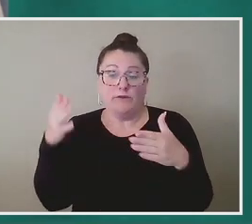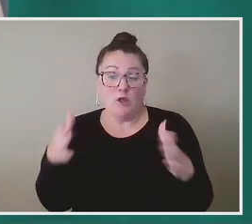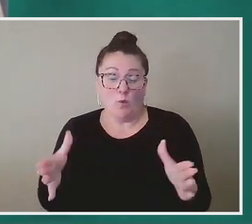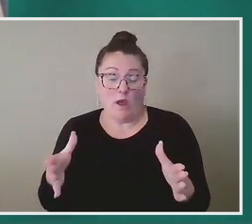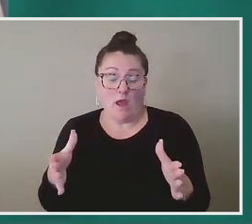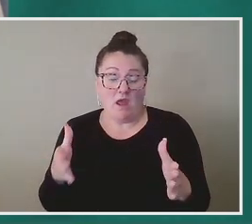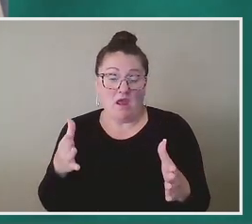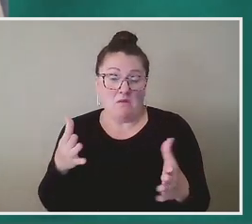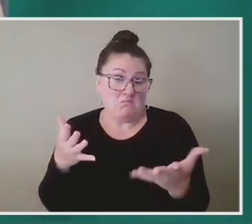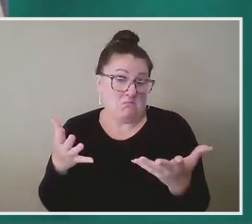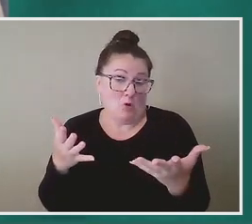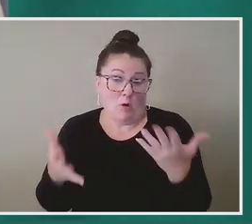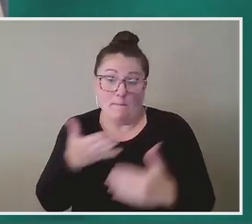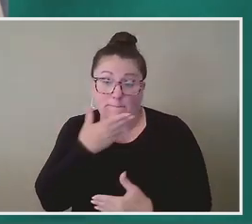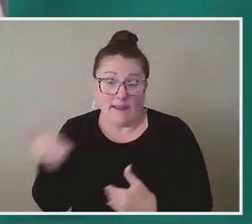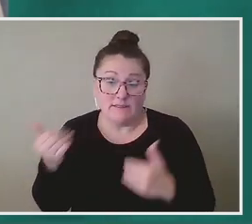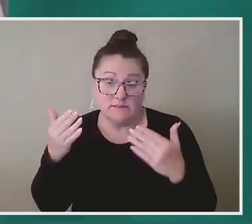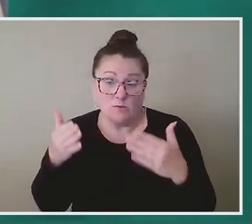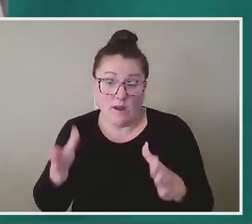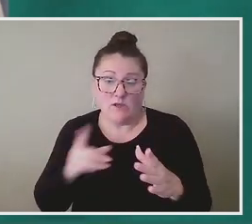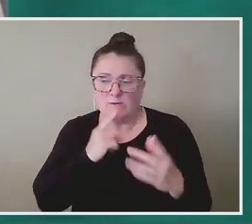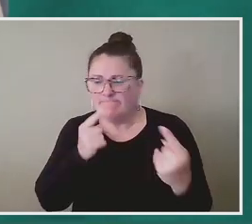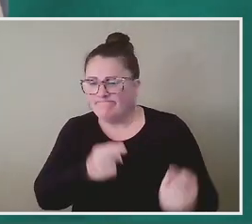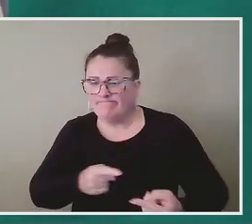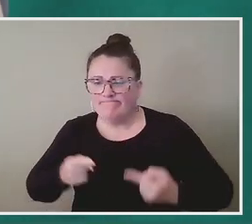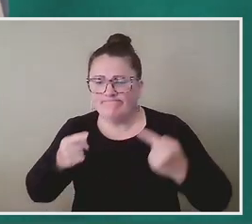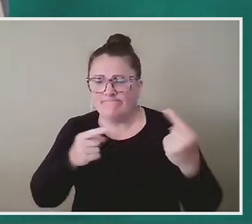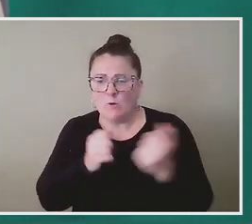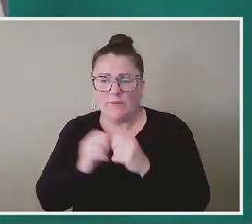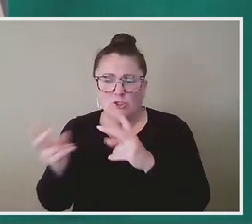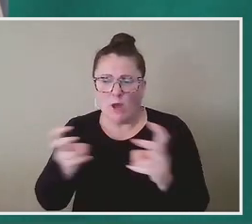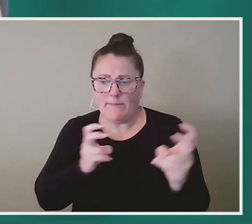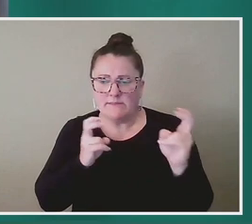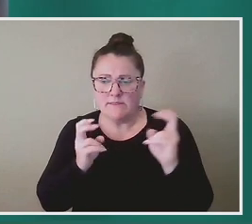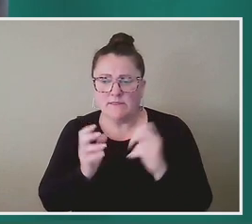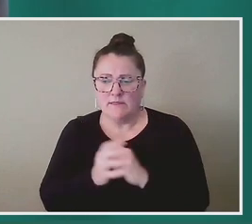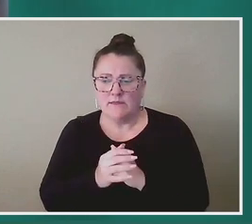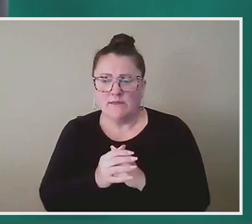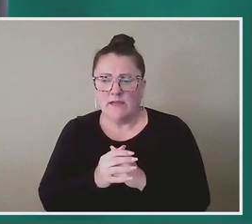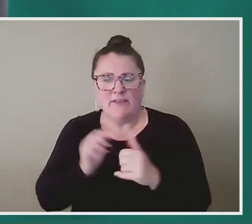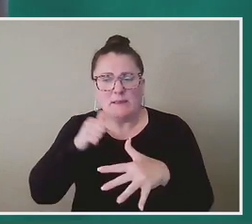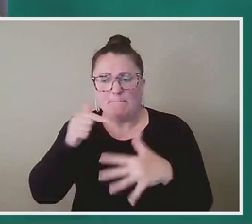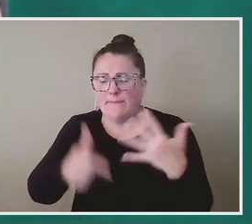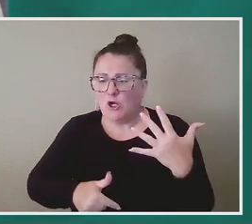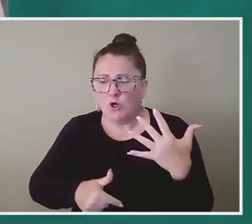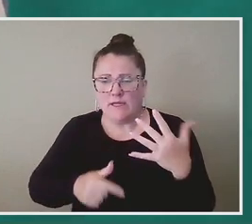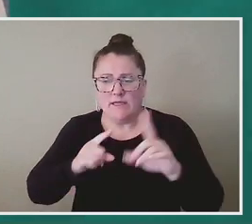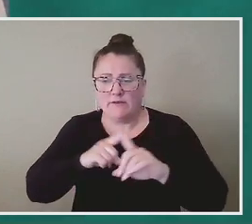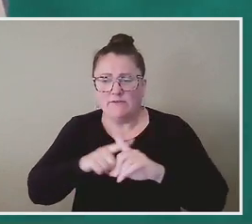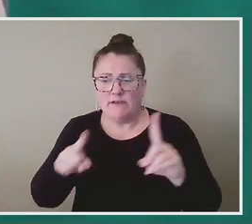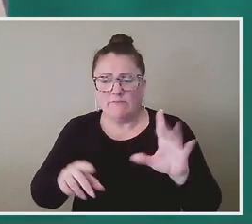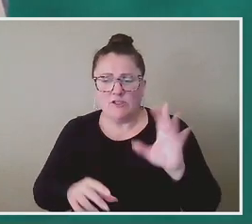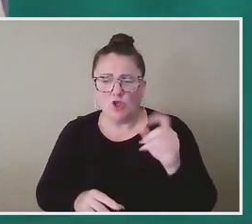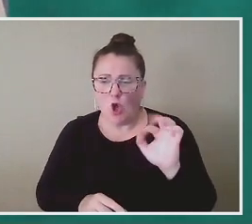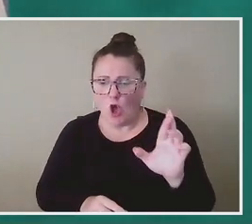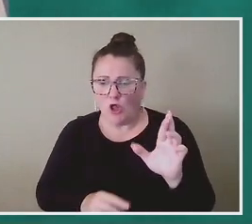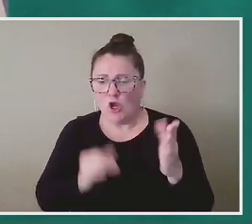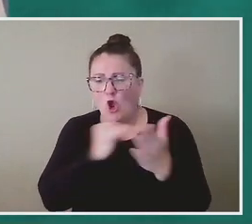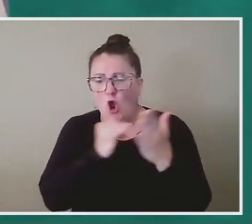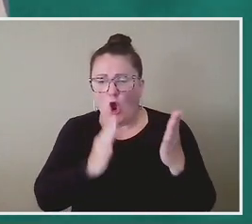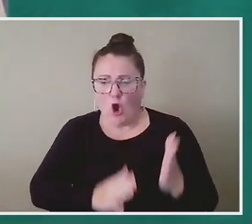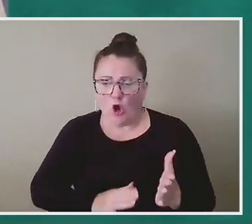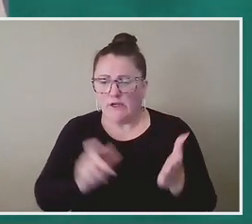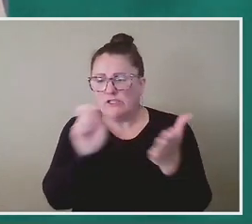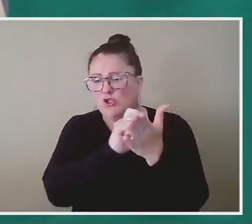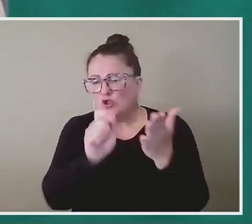to wrestle with these topics. I think there are a myriad of different scholars and artists and journalists and